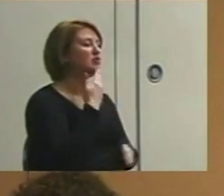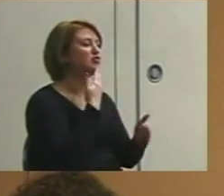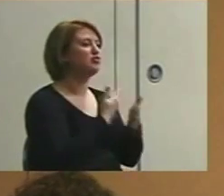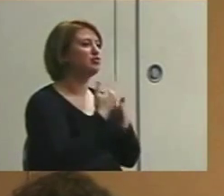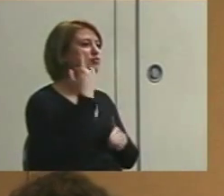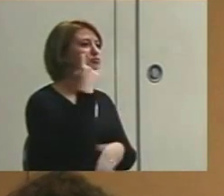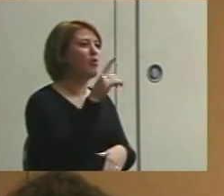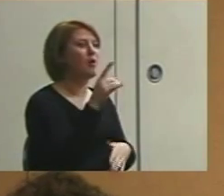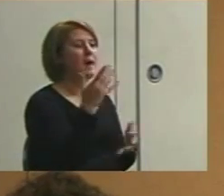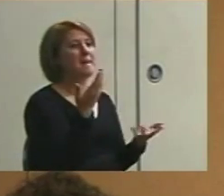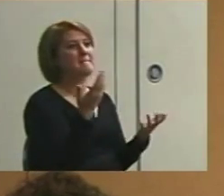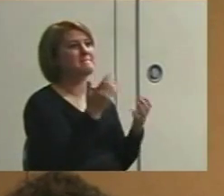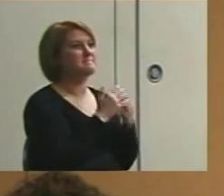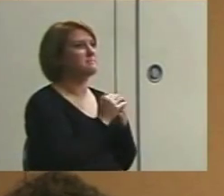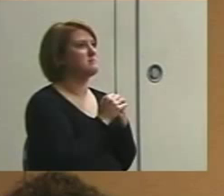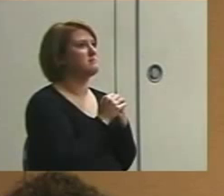for